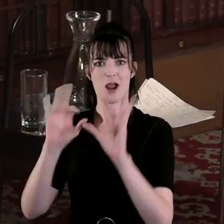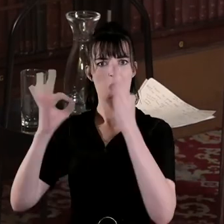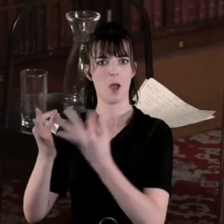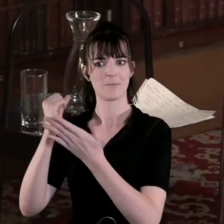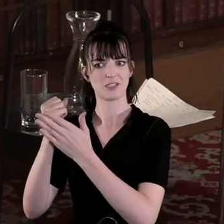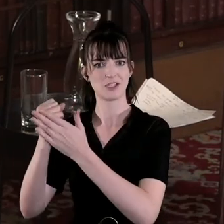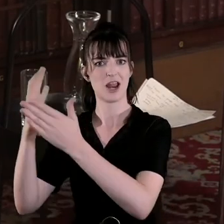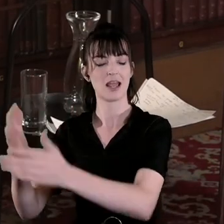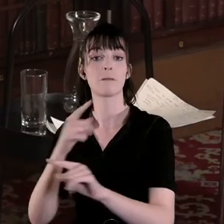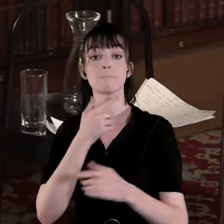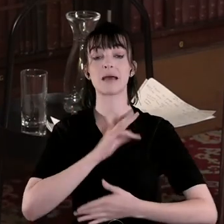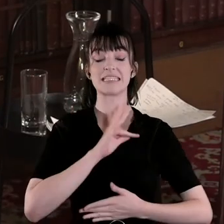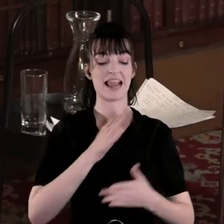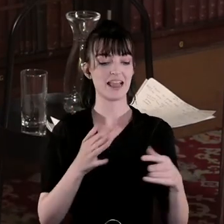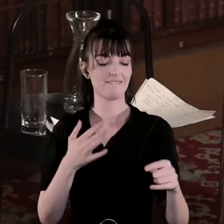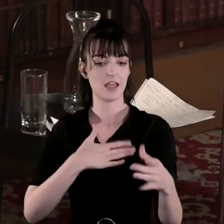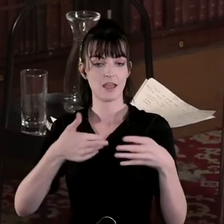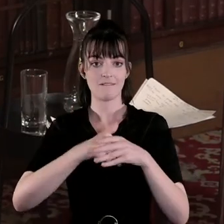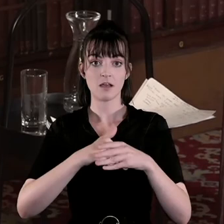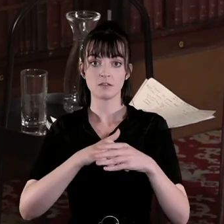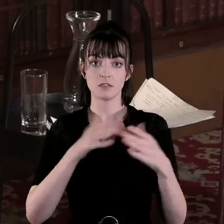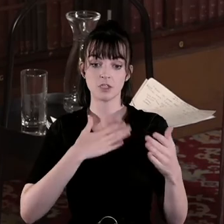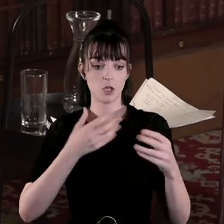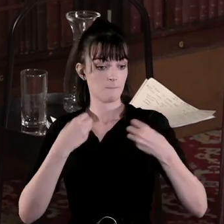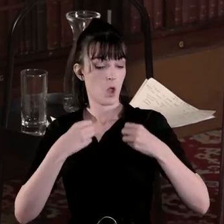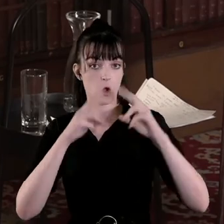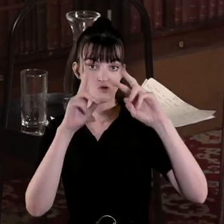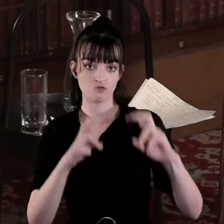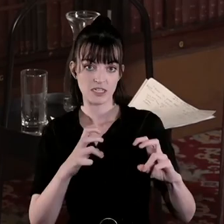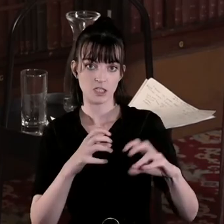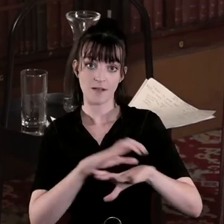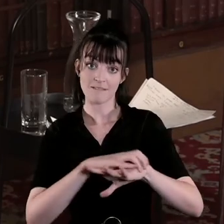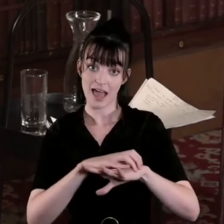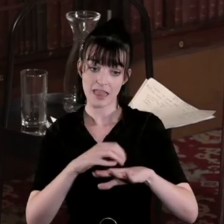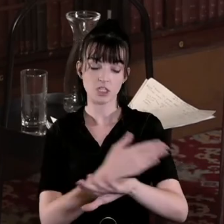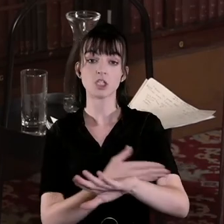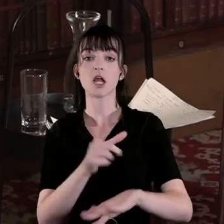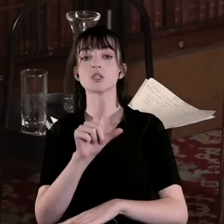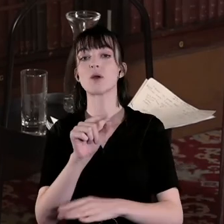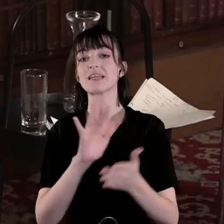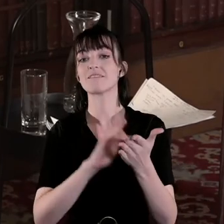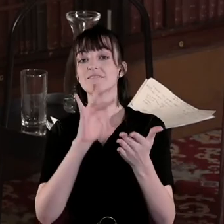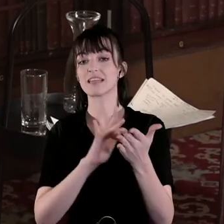and really what it involved was doing a piece of my own research on the violence which started around 2015